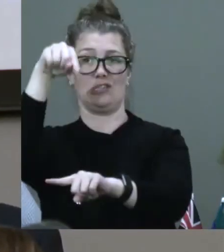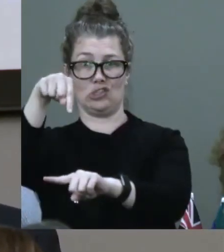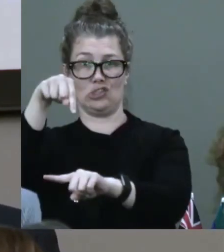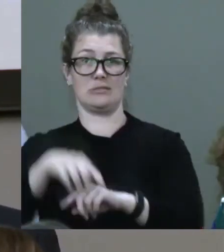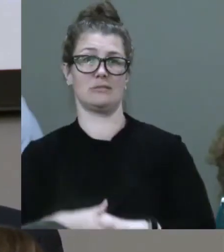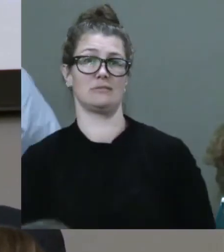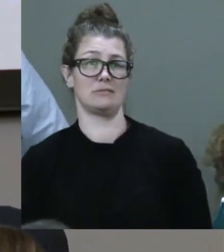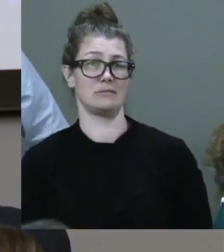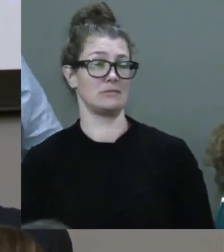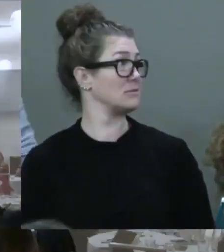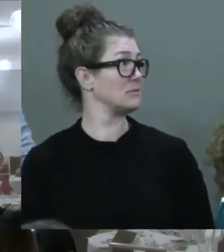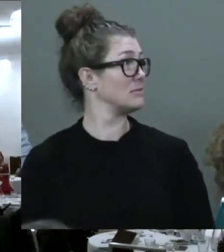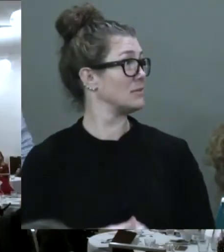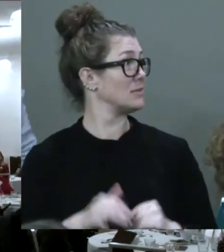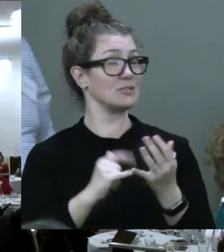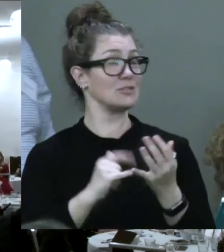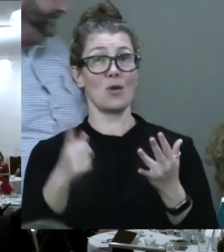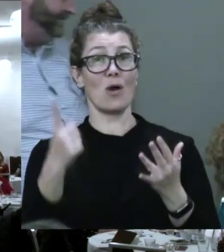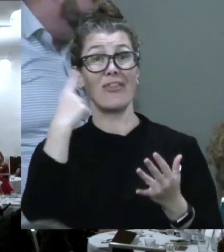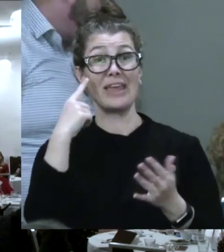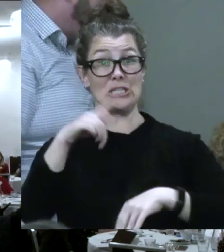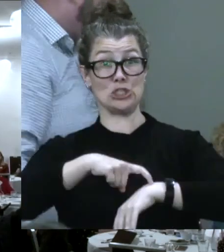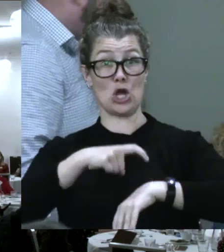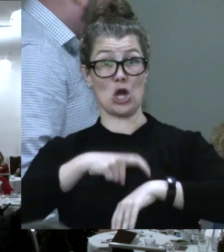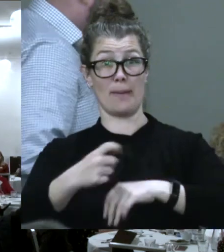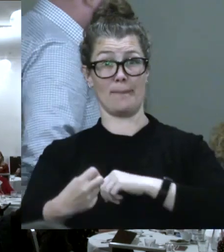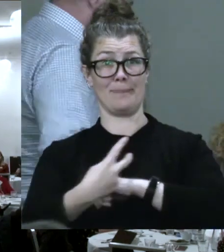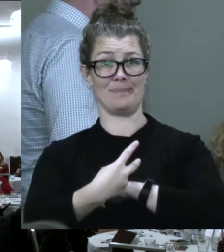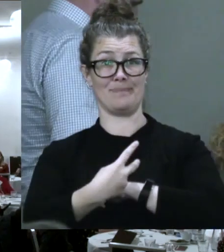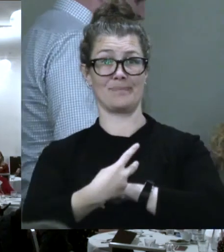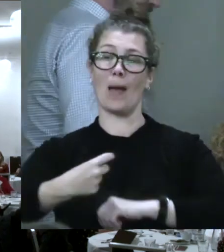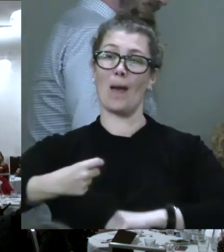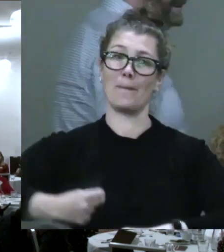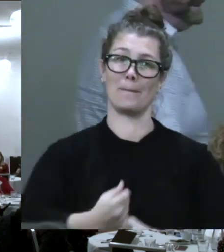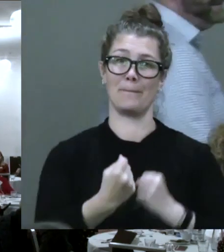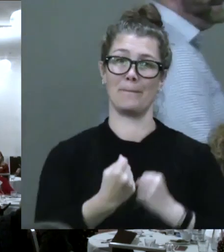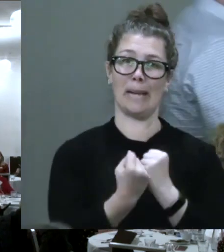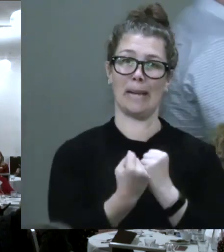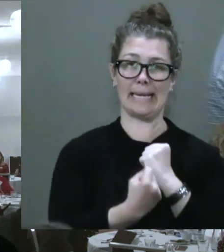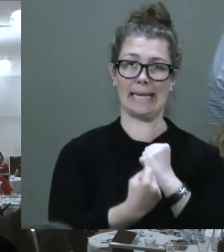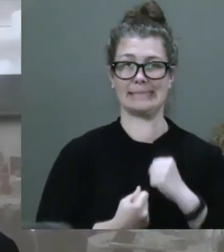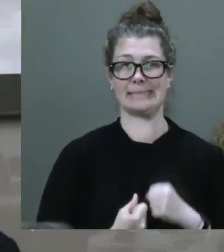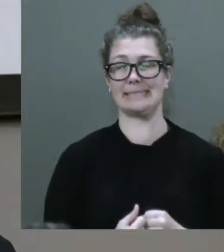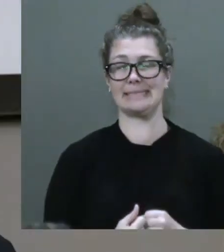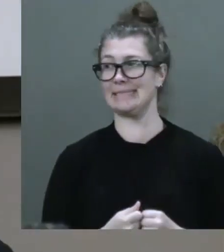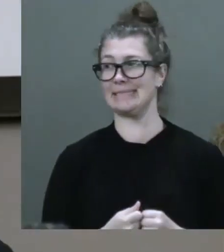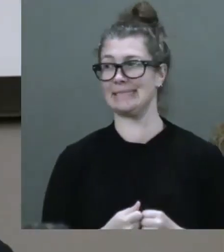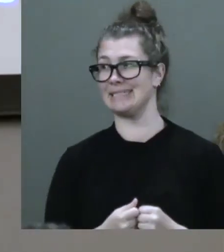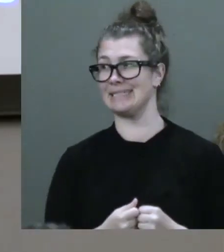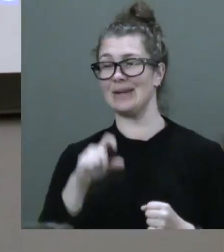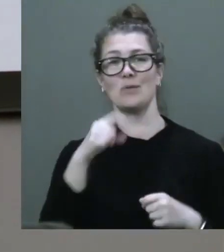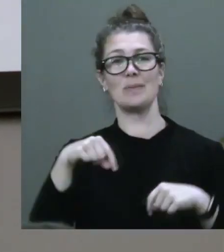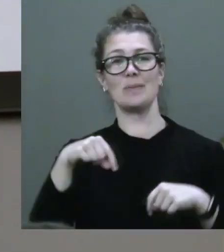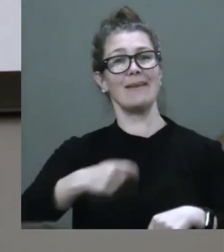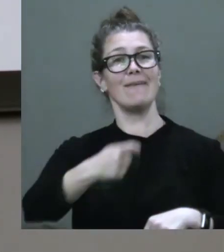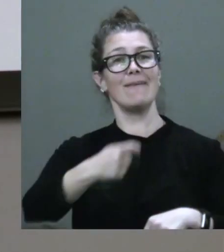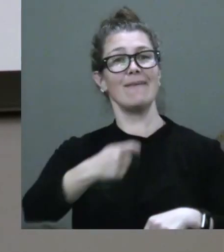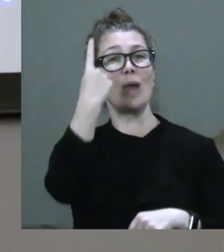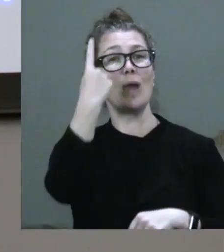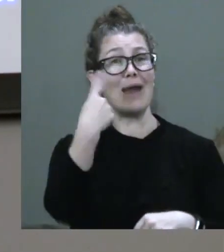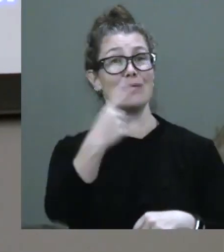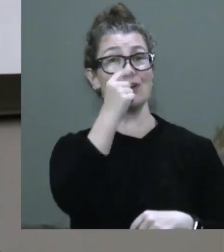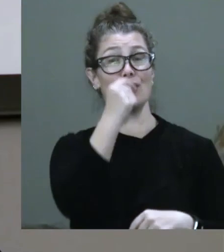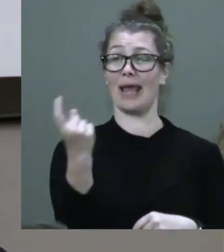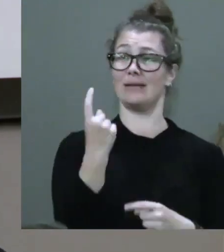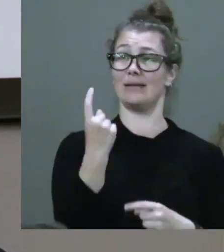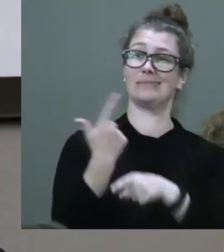With that, I think we've run out of time. Bugger. Well, I'll be around for a couple of hours, so come and chew me here off.